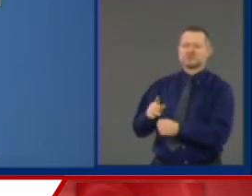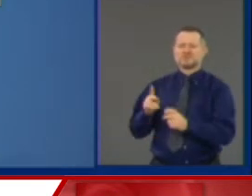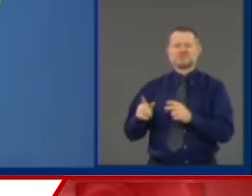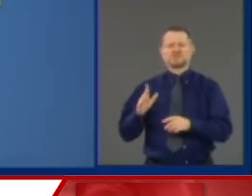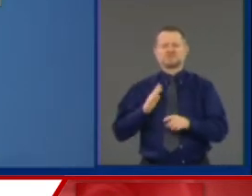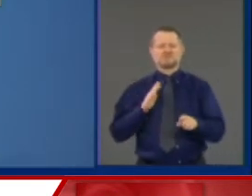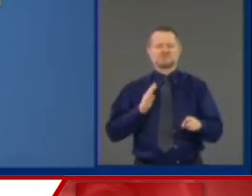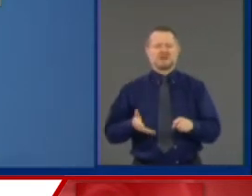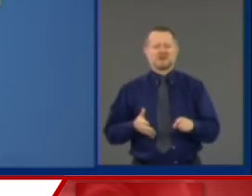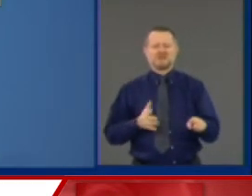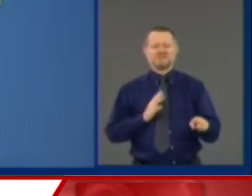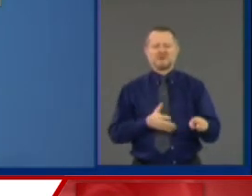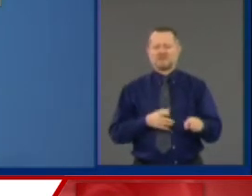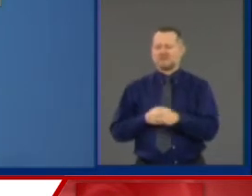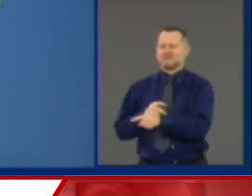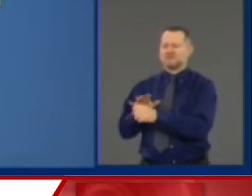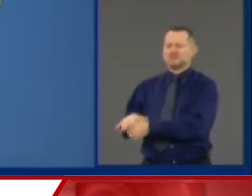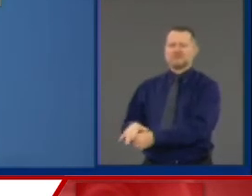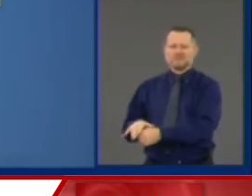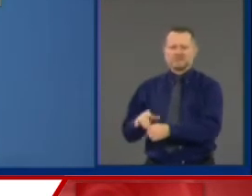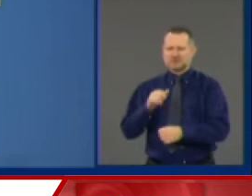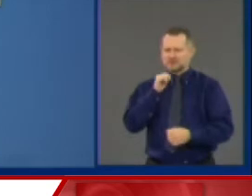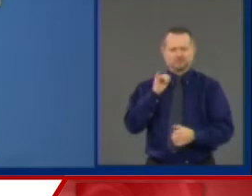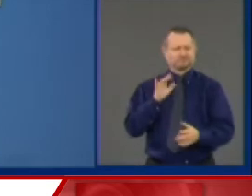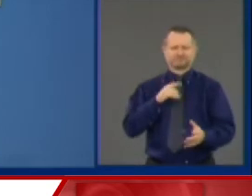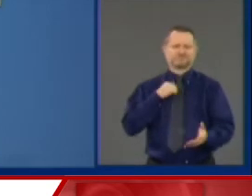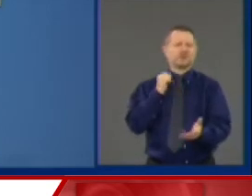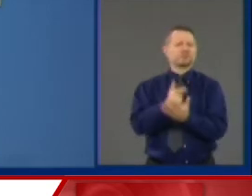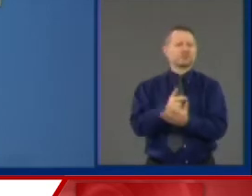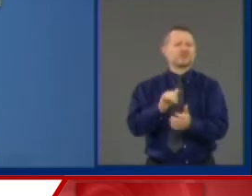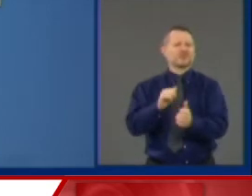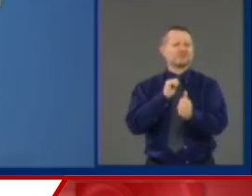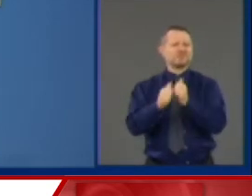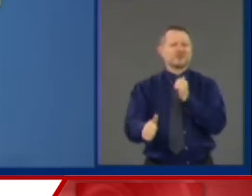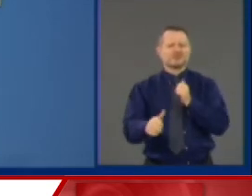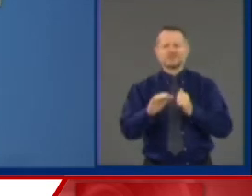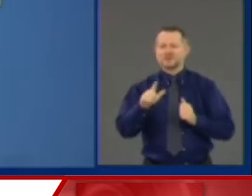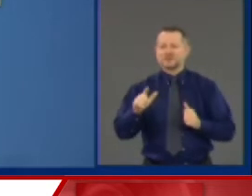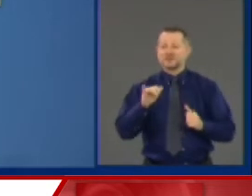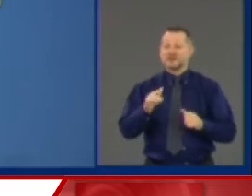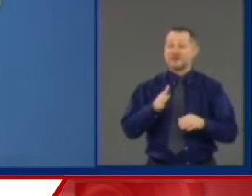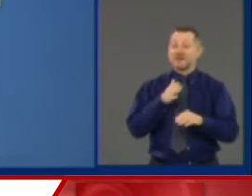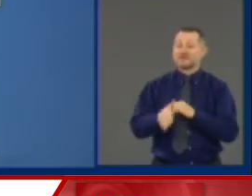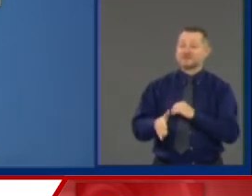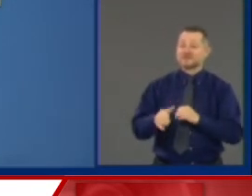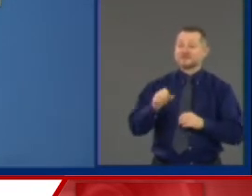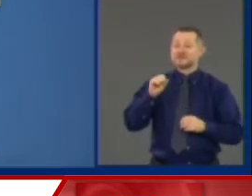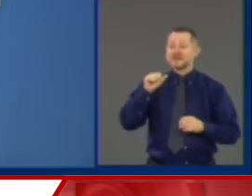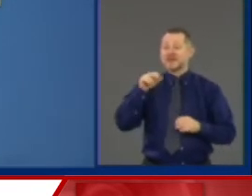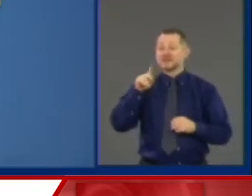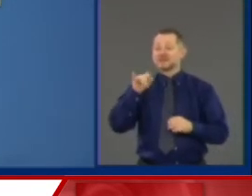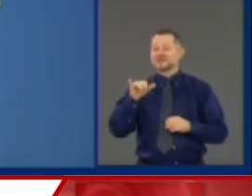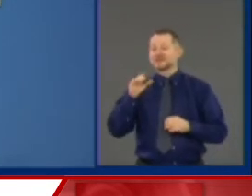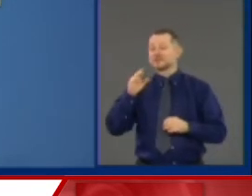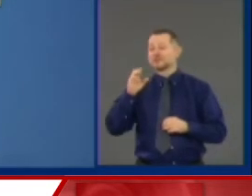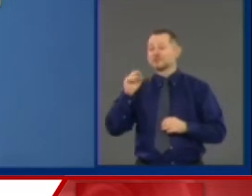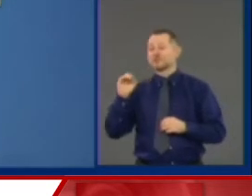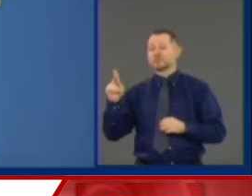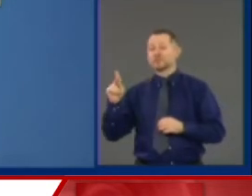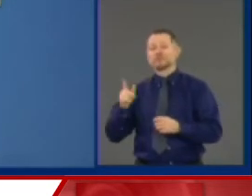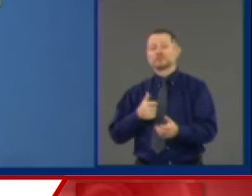We passed marriage equality. After the Sandy Hook massacre, all those years we tried to pass